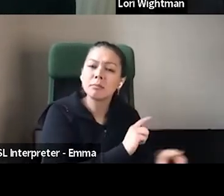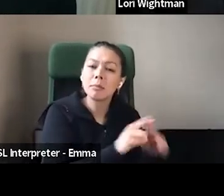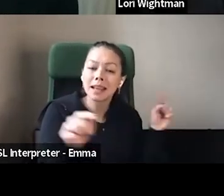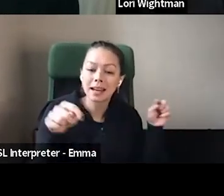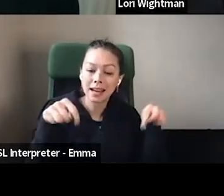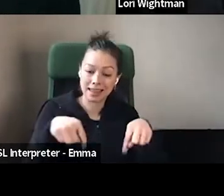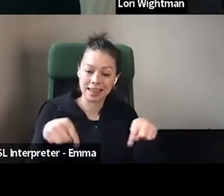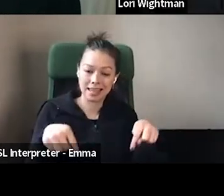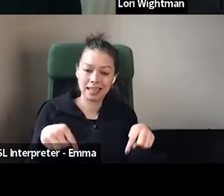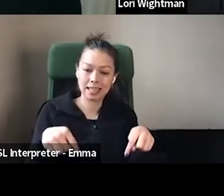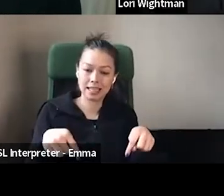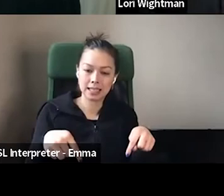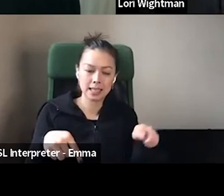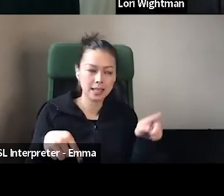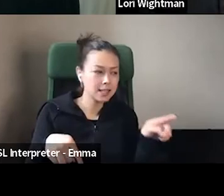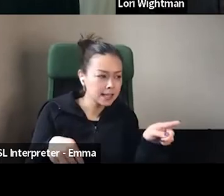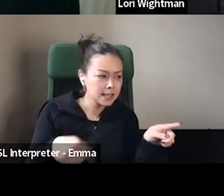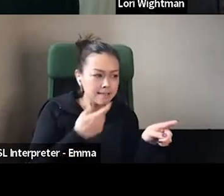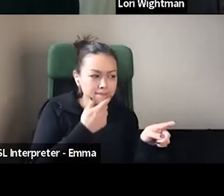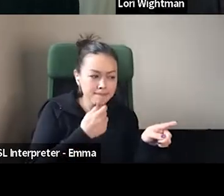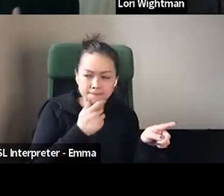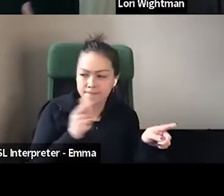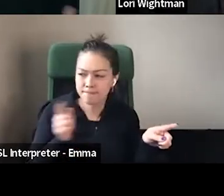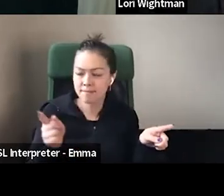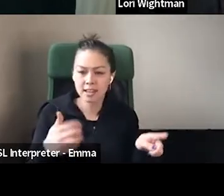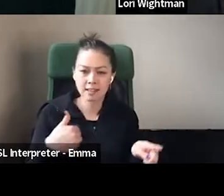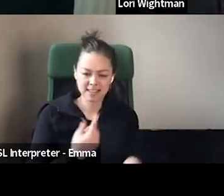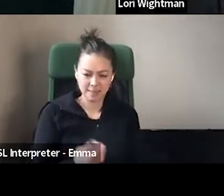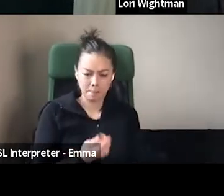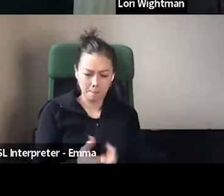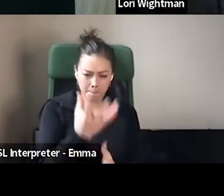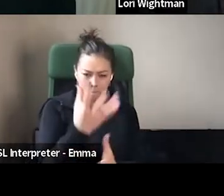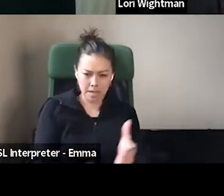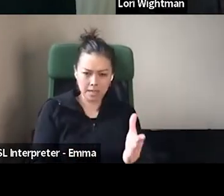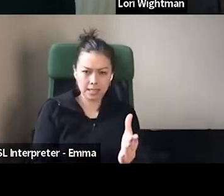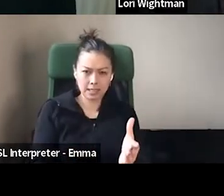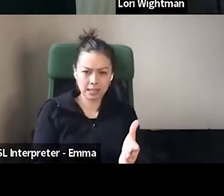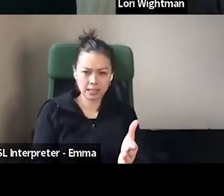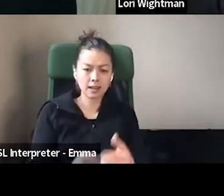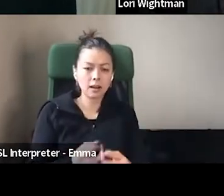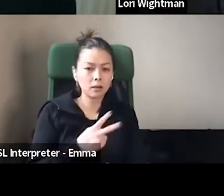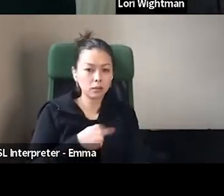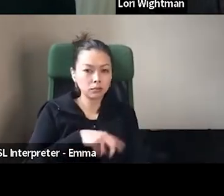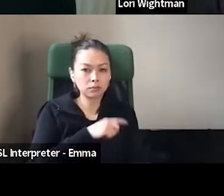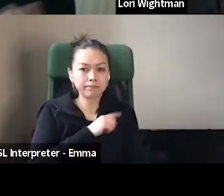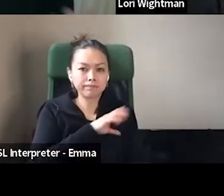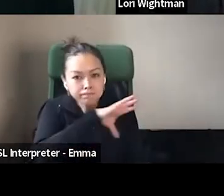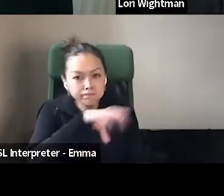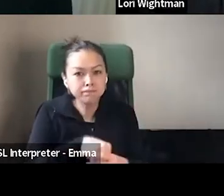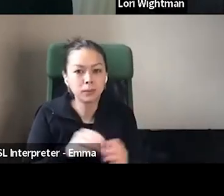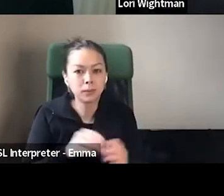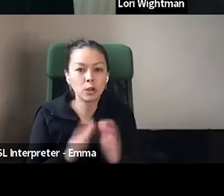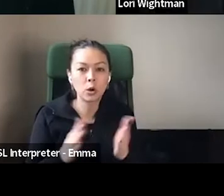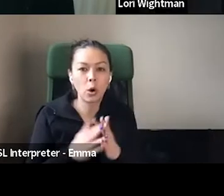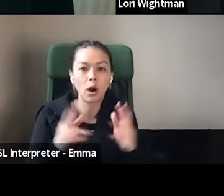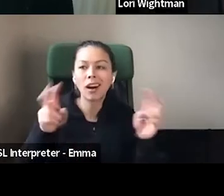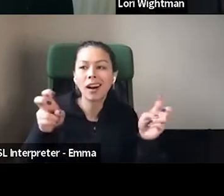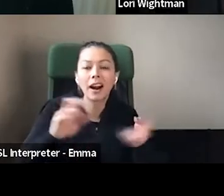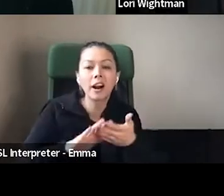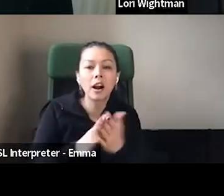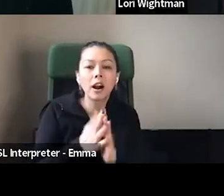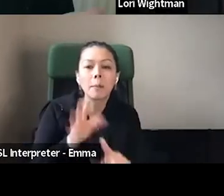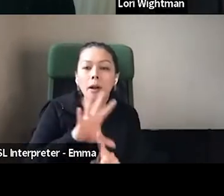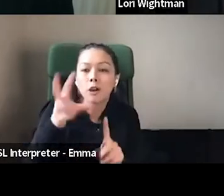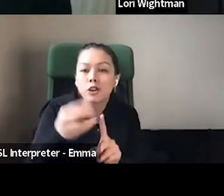identity, um, as sort of a cultural hub in our town, um, which kind of plays into the next